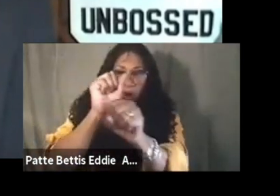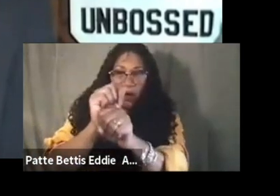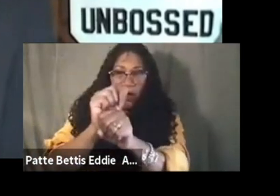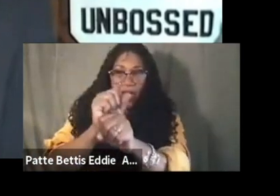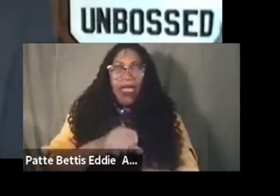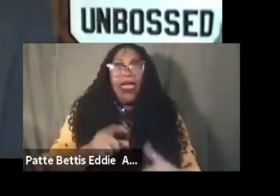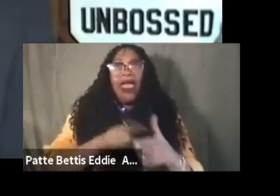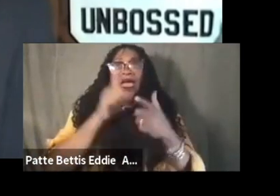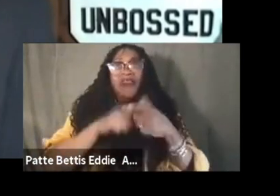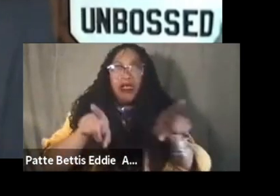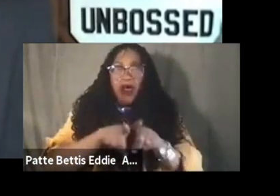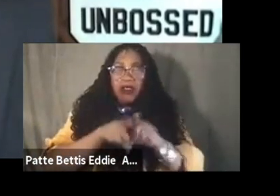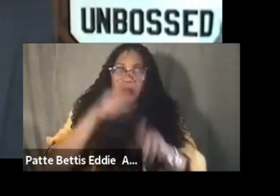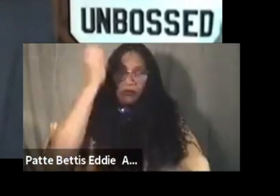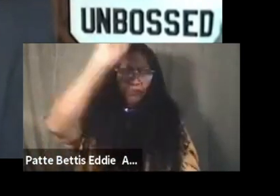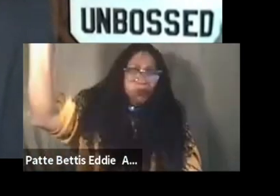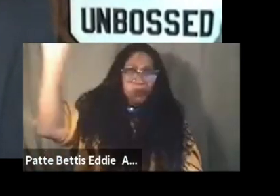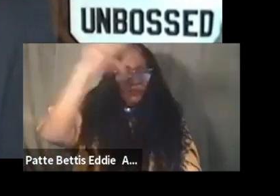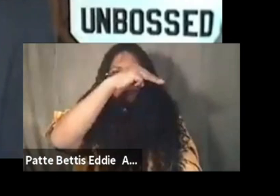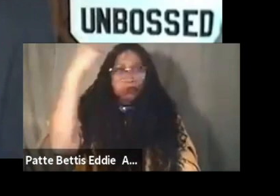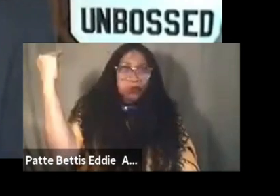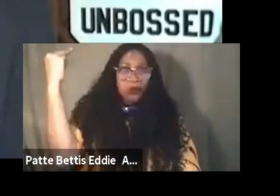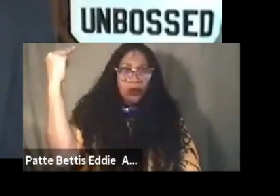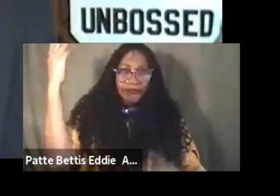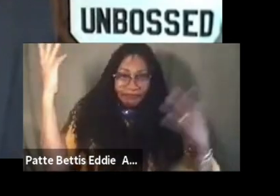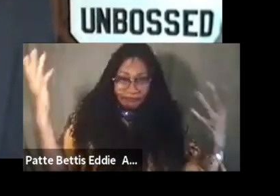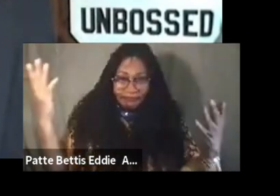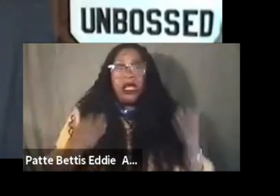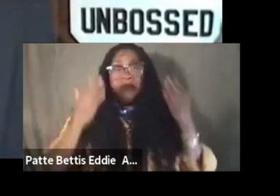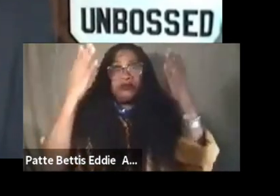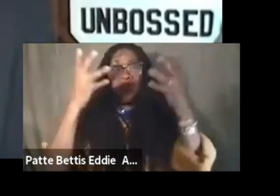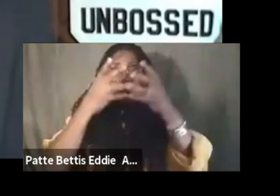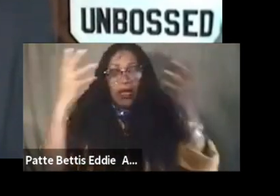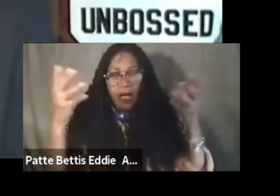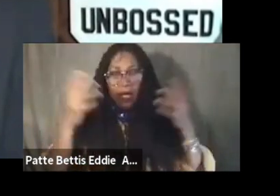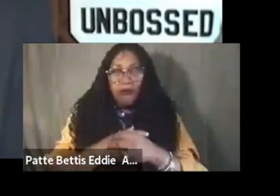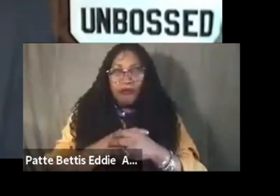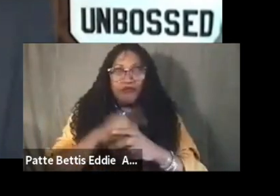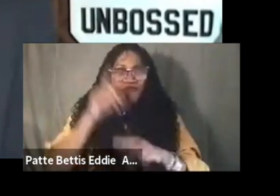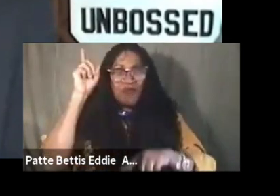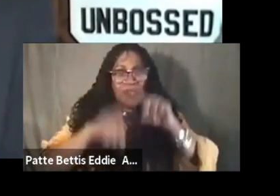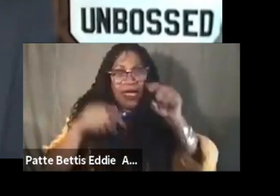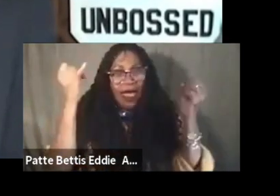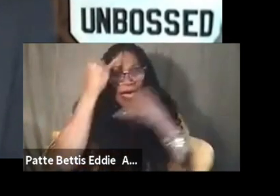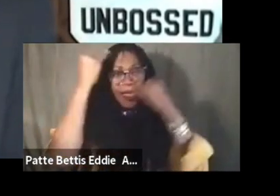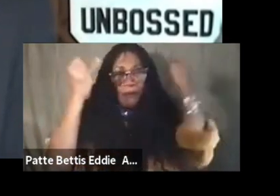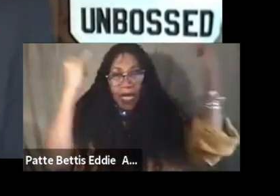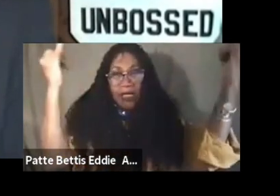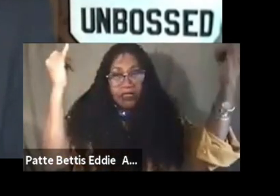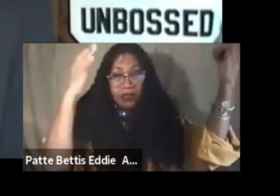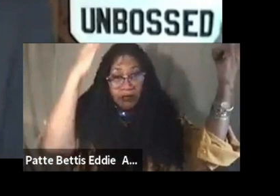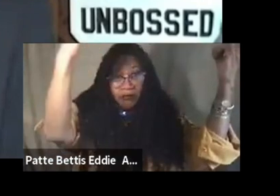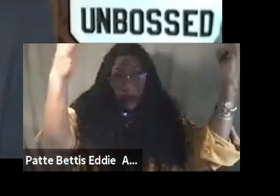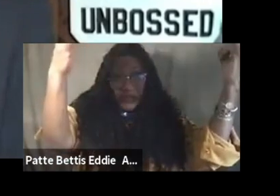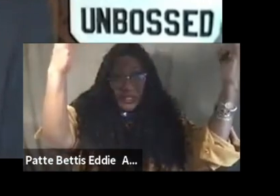radical imagination as we have brought up in this discussion today you really can't imagine our futures without love and